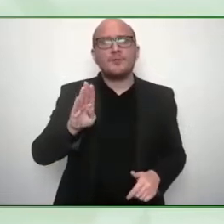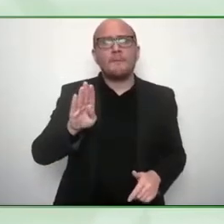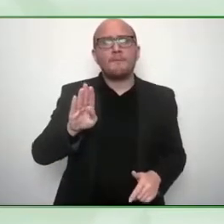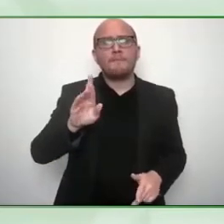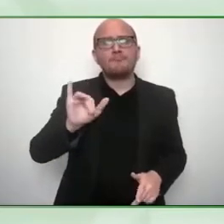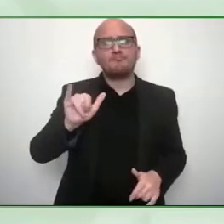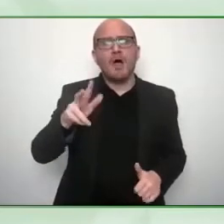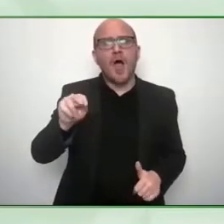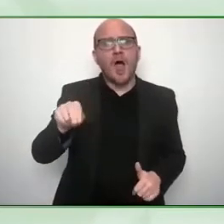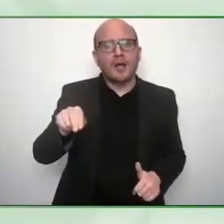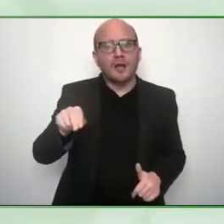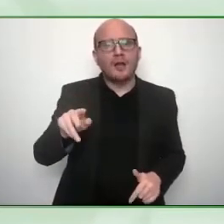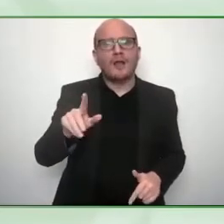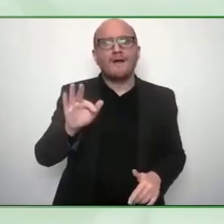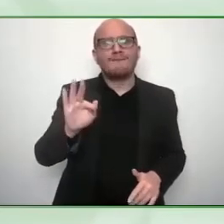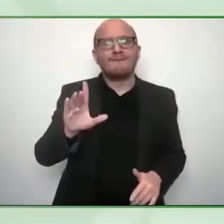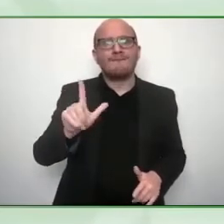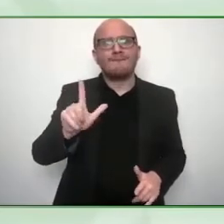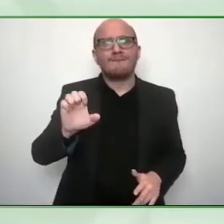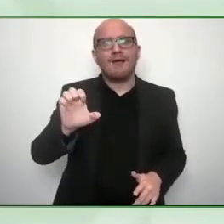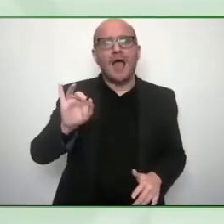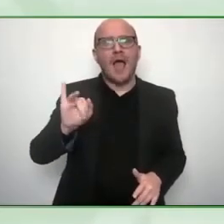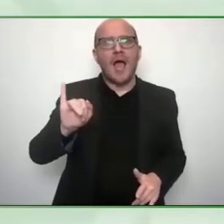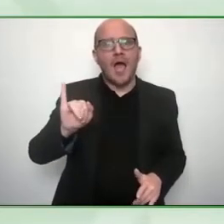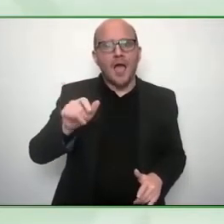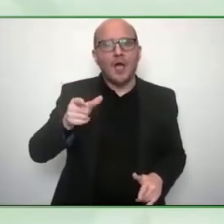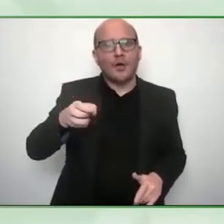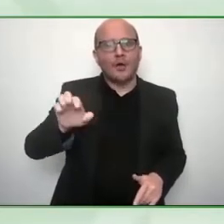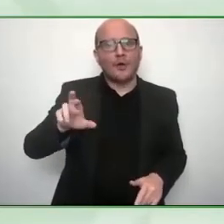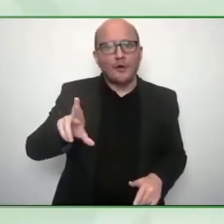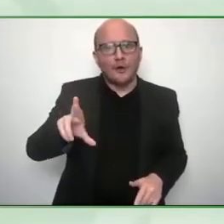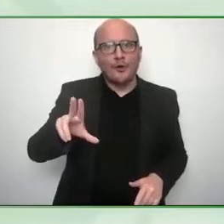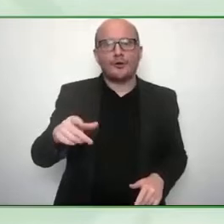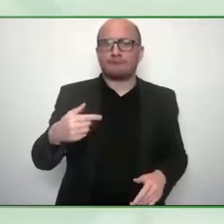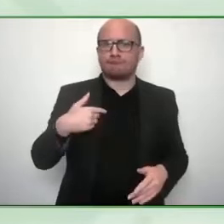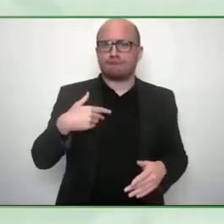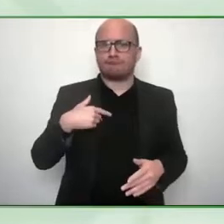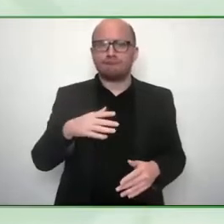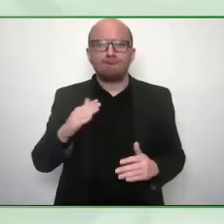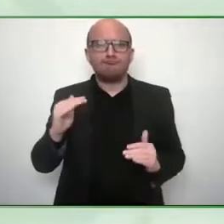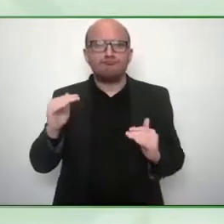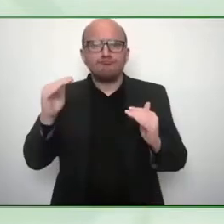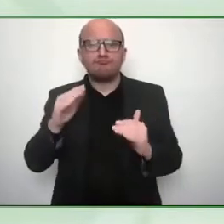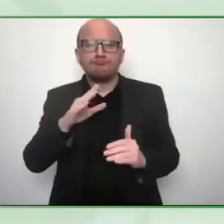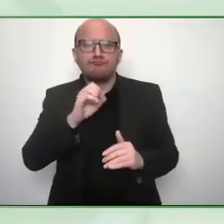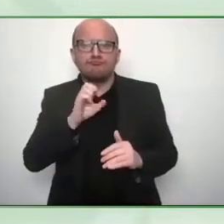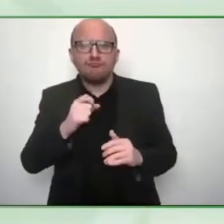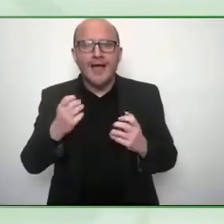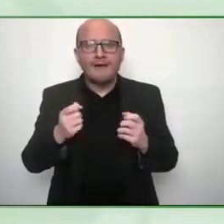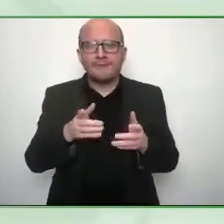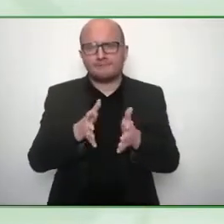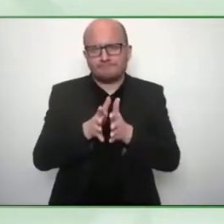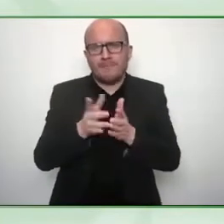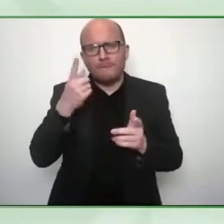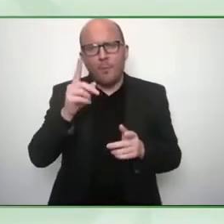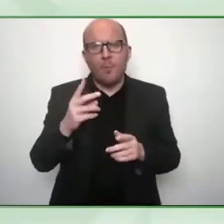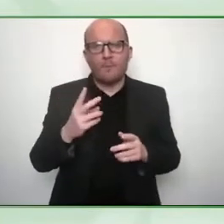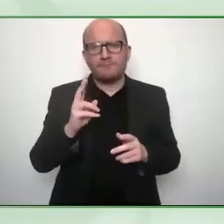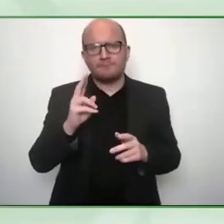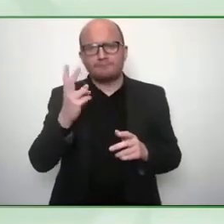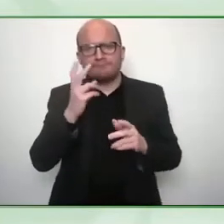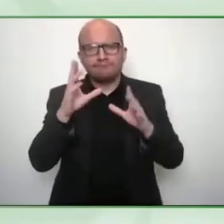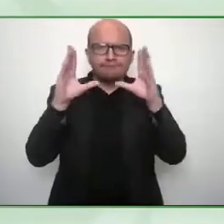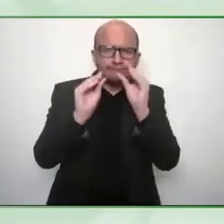Flieger middle-aged white male with a pretty good beard a little bit of salt and pepper down here no